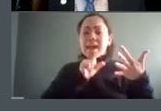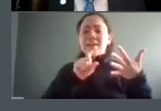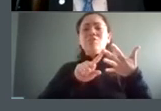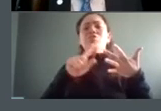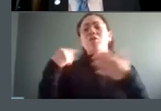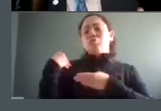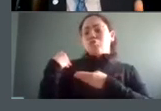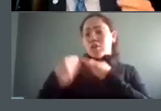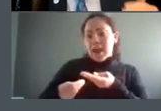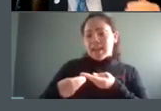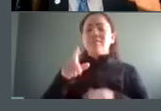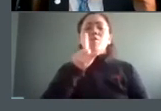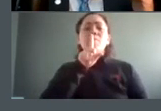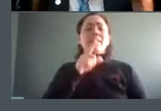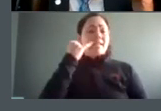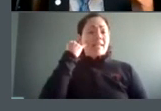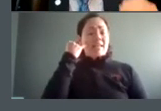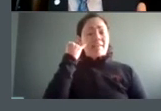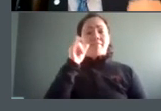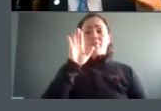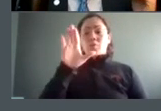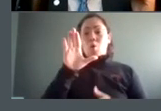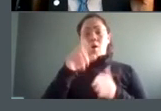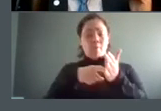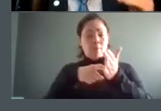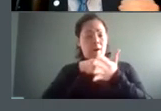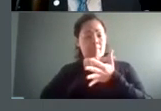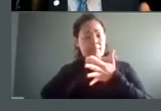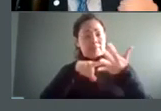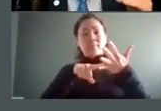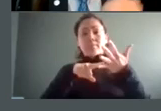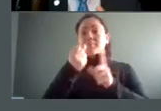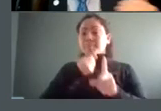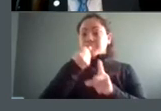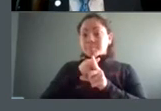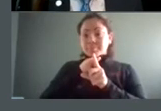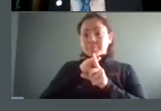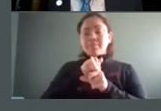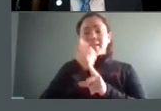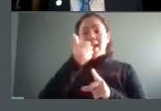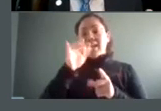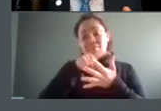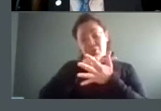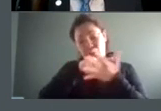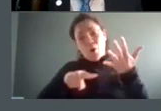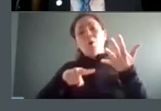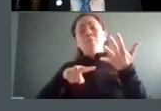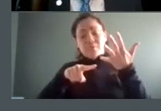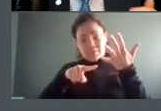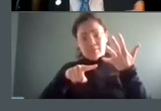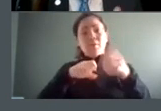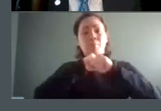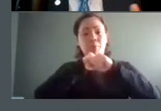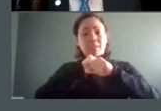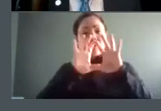so if your um criteria impacts those particular basis or those protected groups